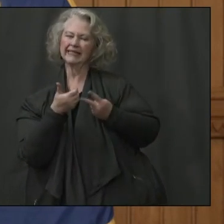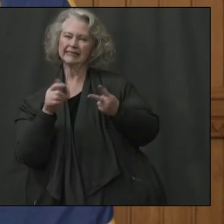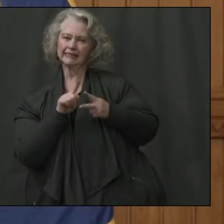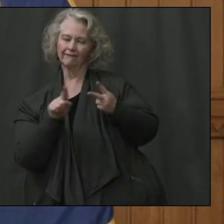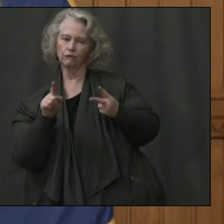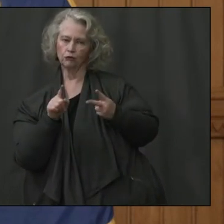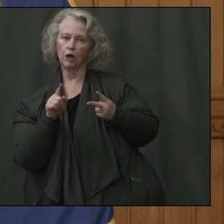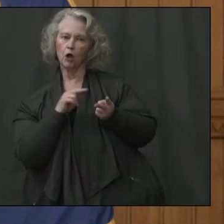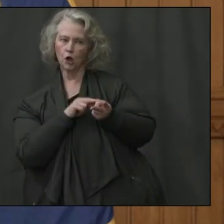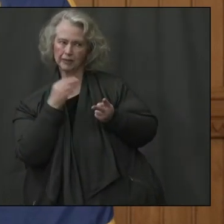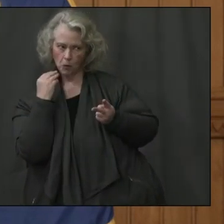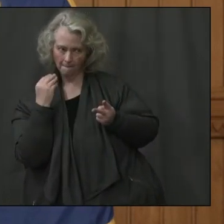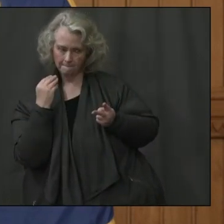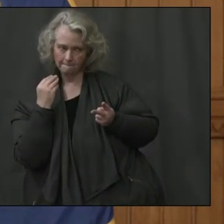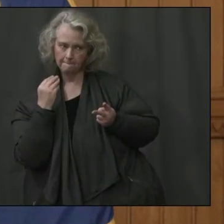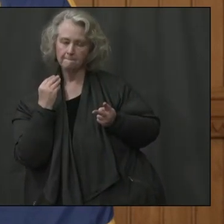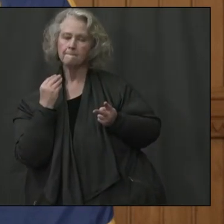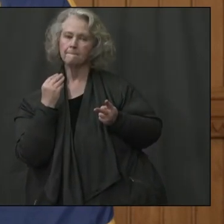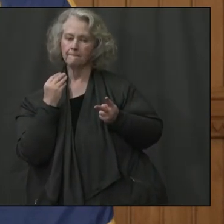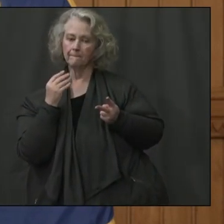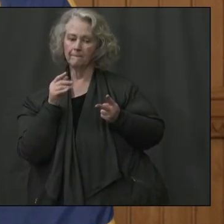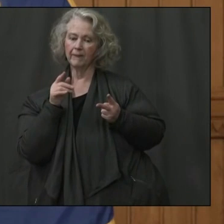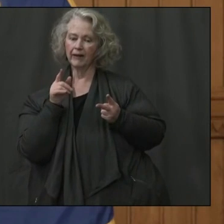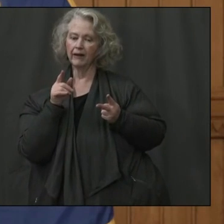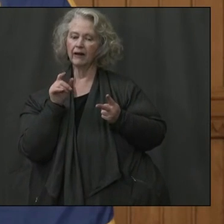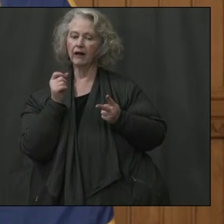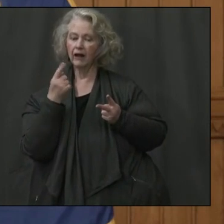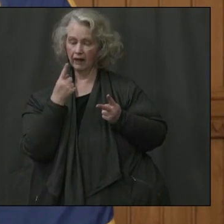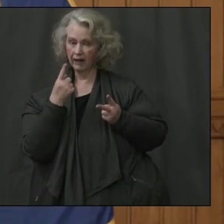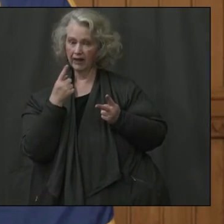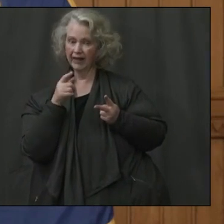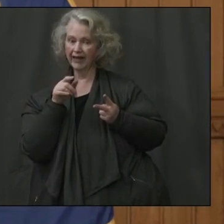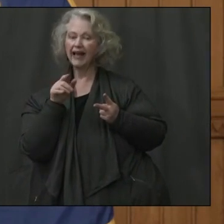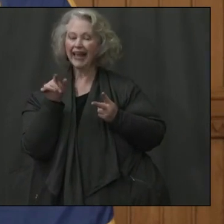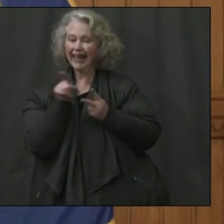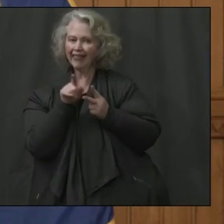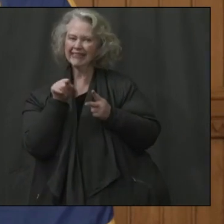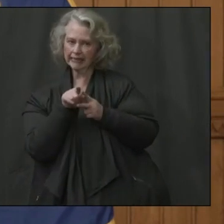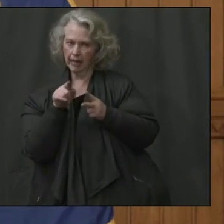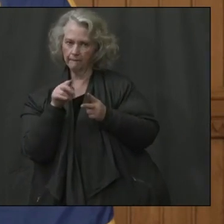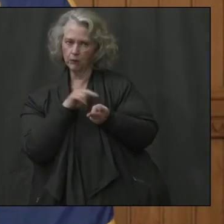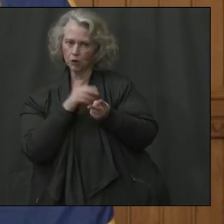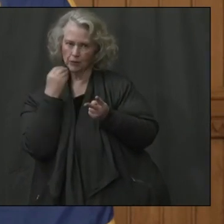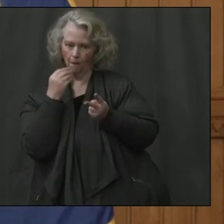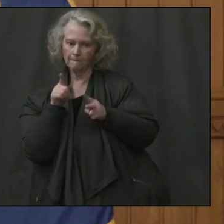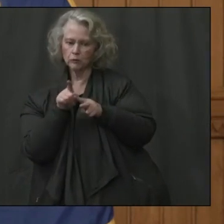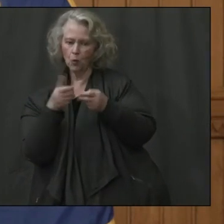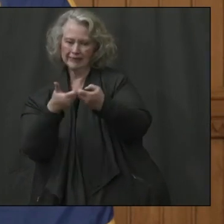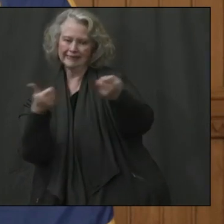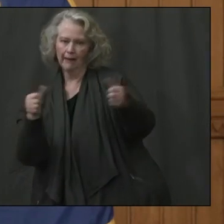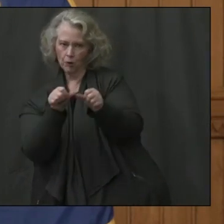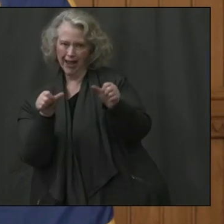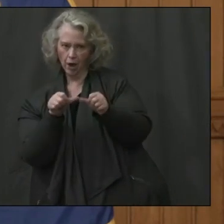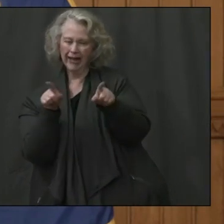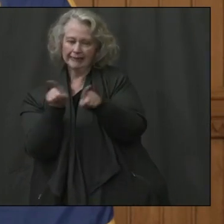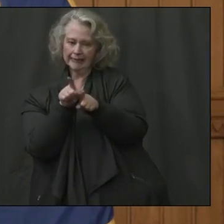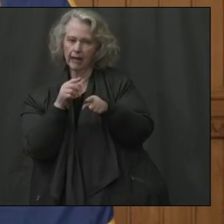opportunities to have alternate, uh, care sites for patients that may be, um,